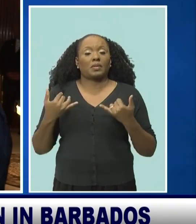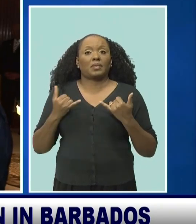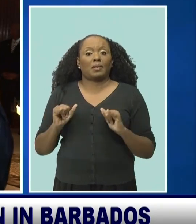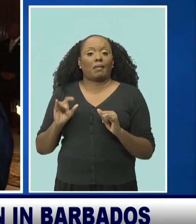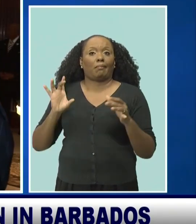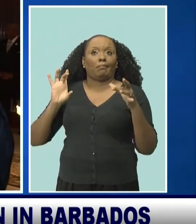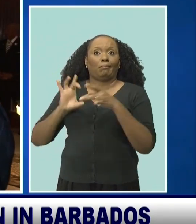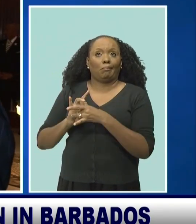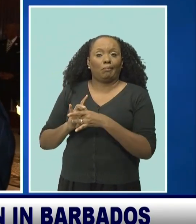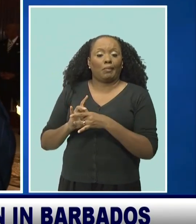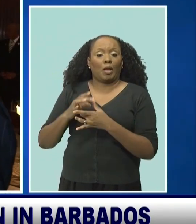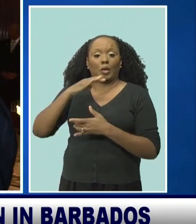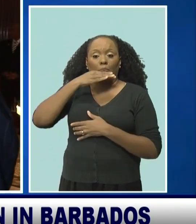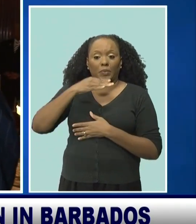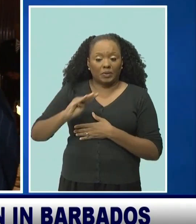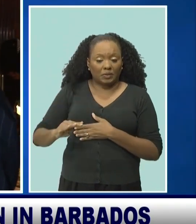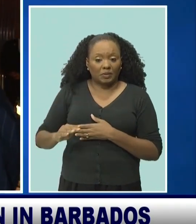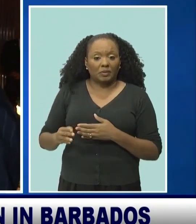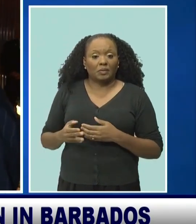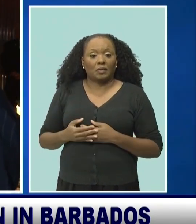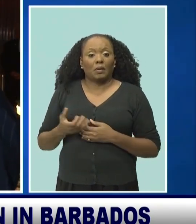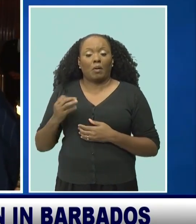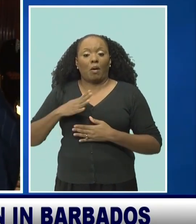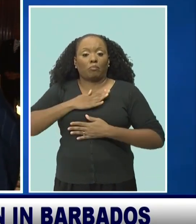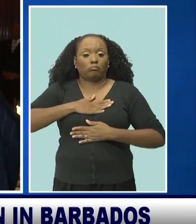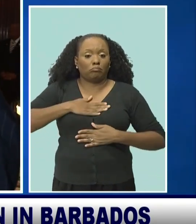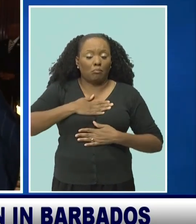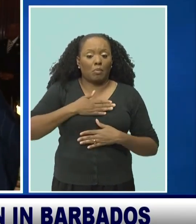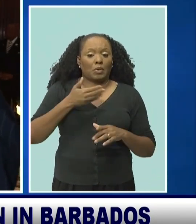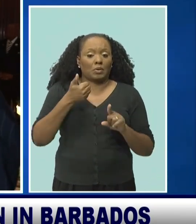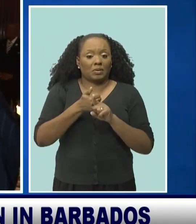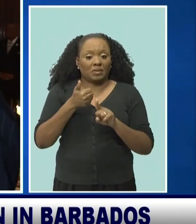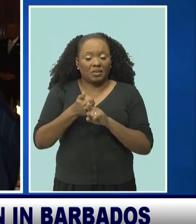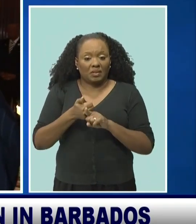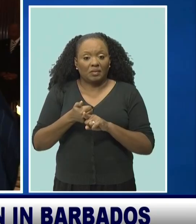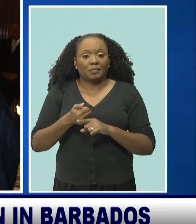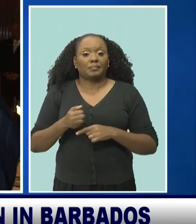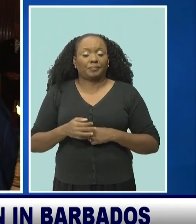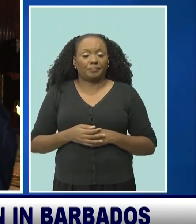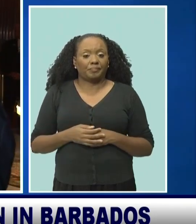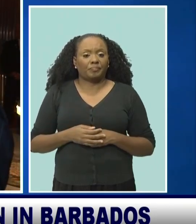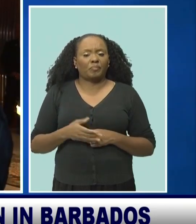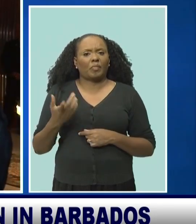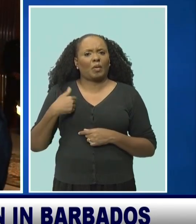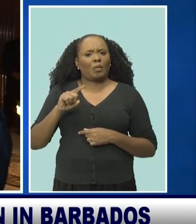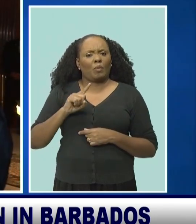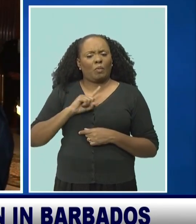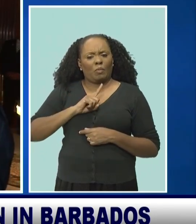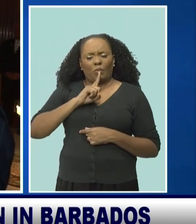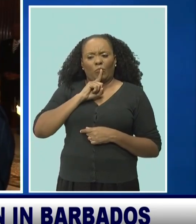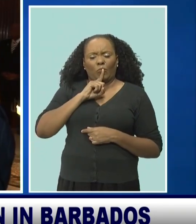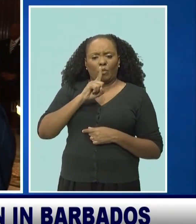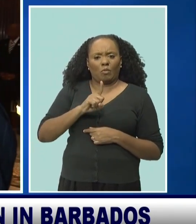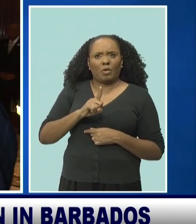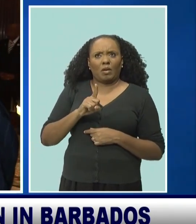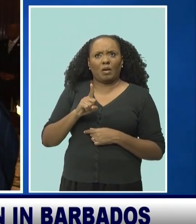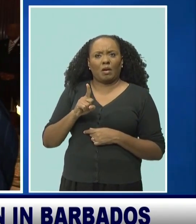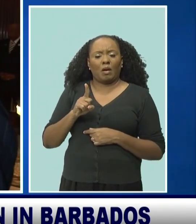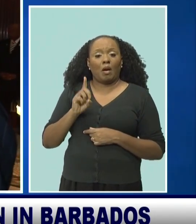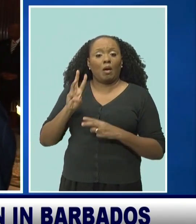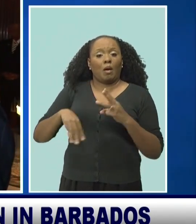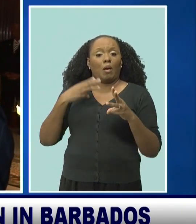while being here on the beach or while being here enjoying themselves but connecting with back home. We are a global